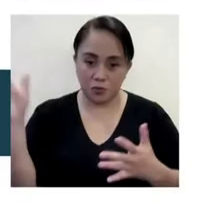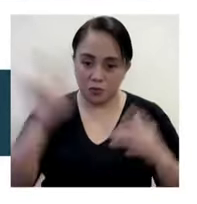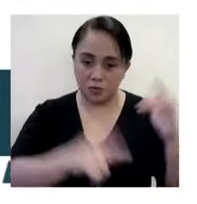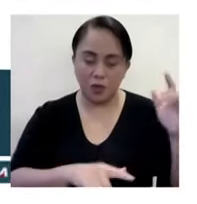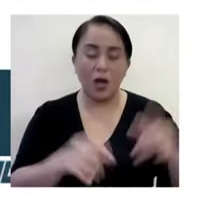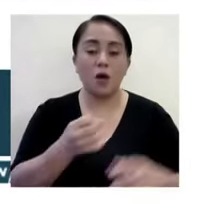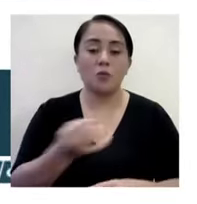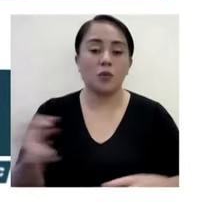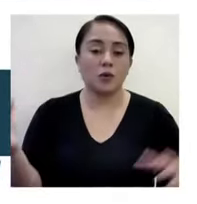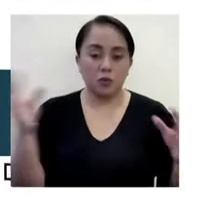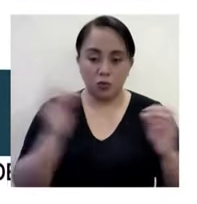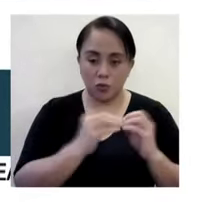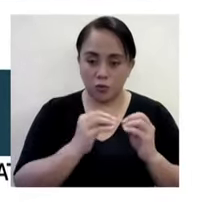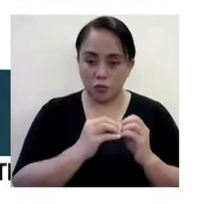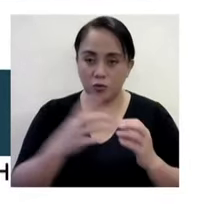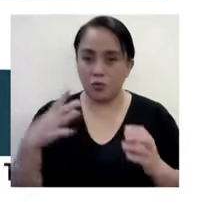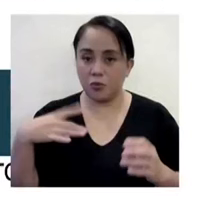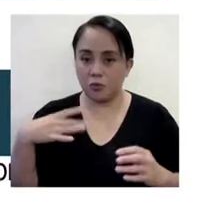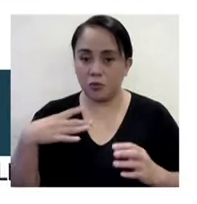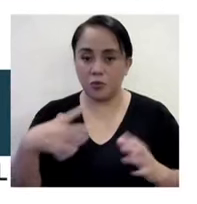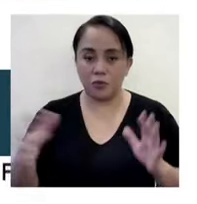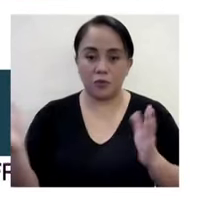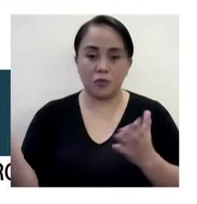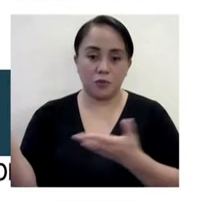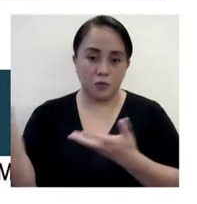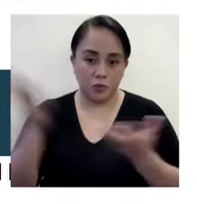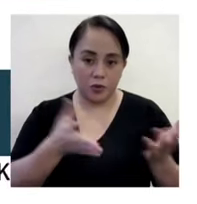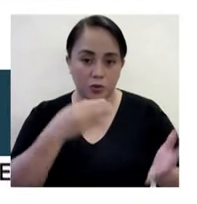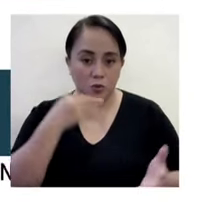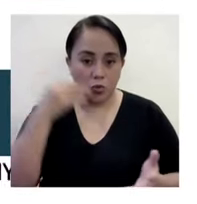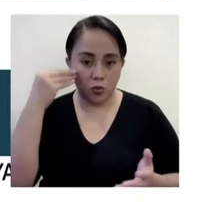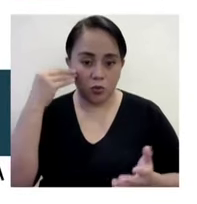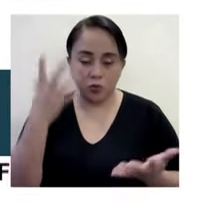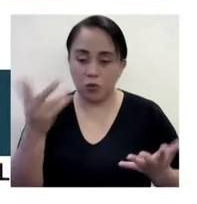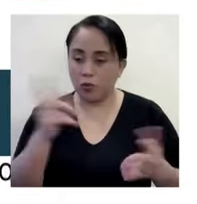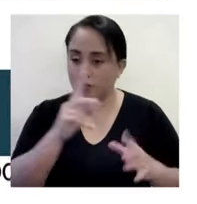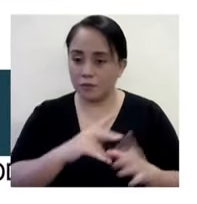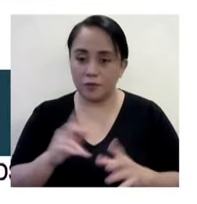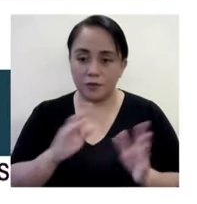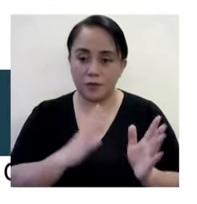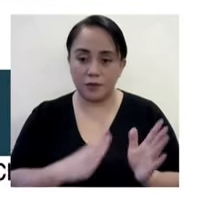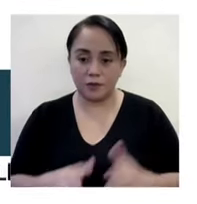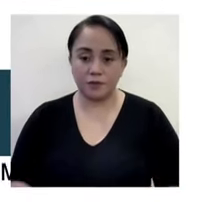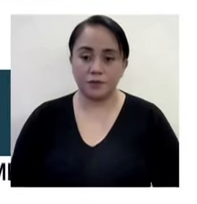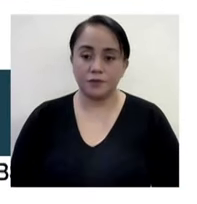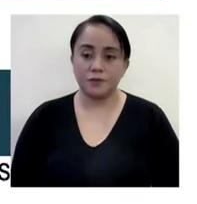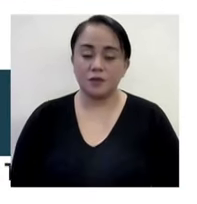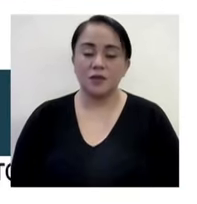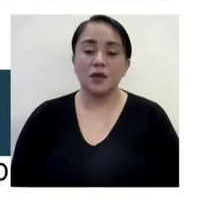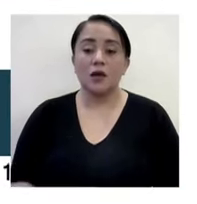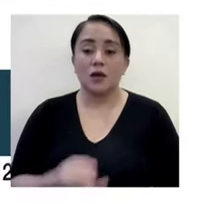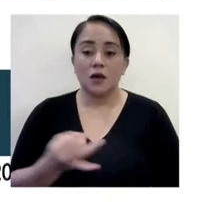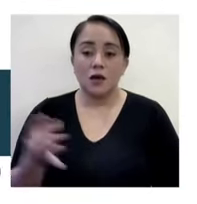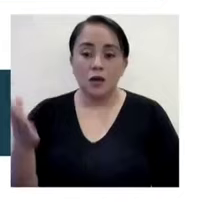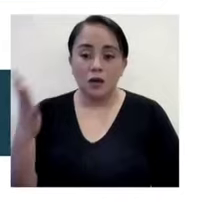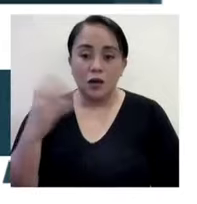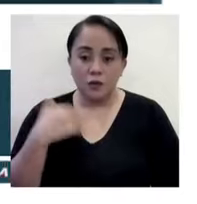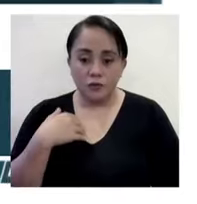are there waiting for repatriation? And what's the plan? Well, the numbers vary.